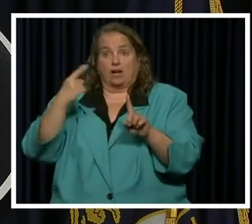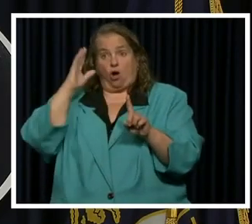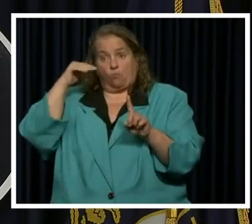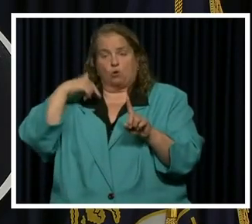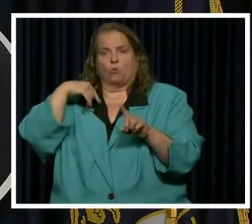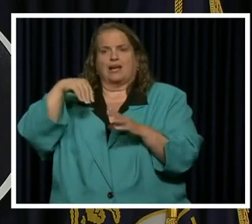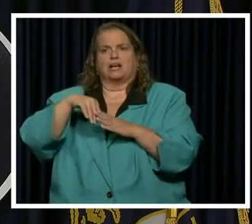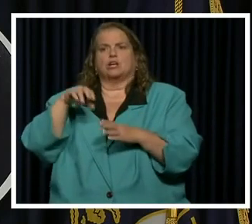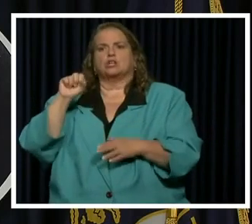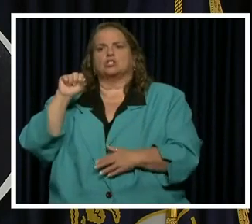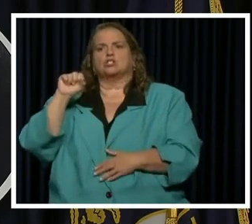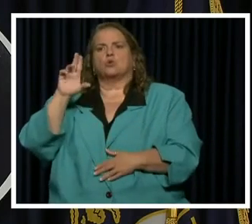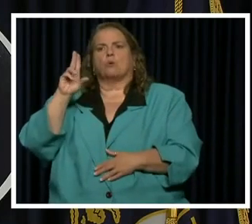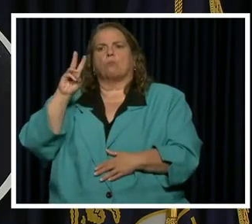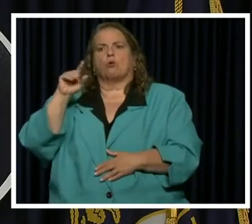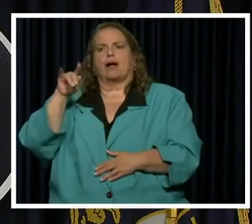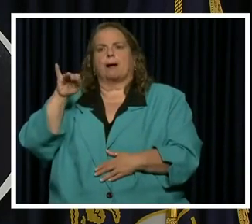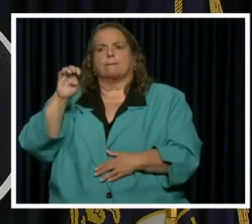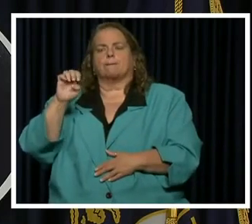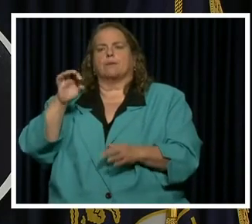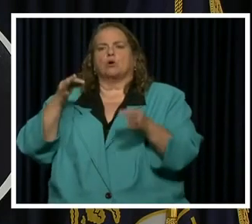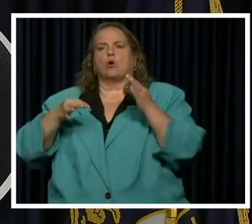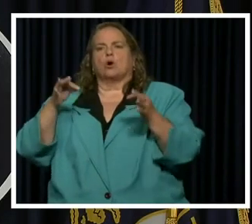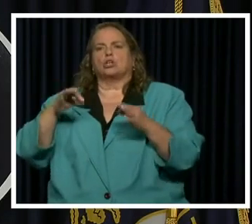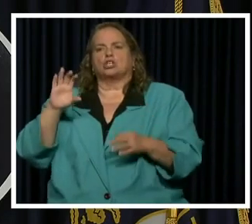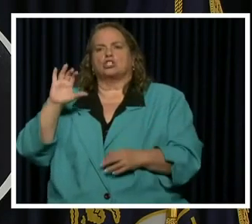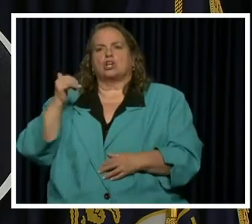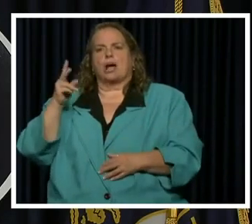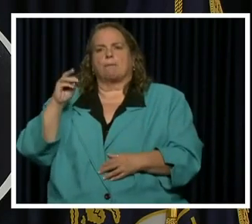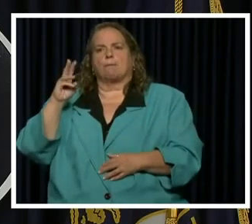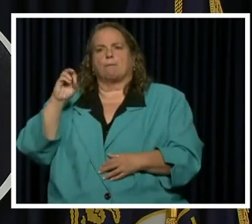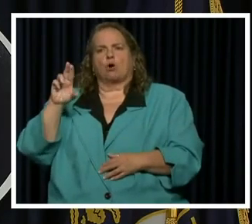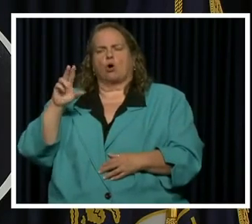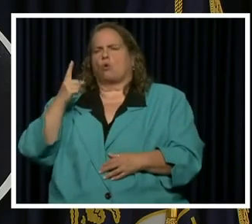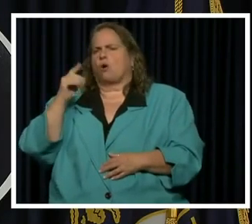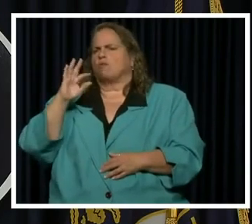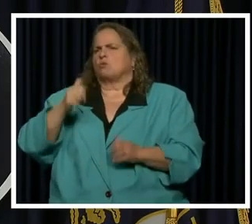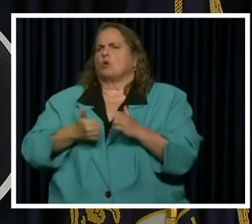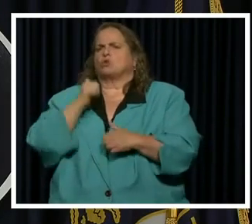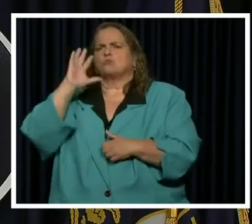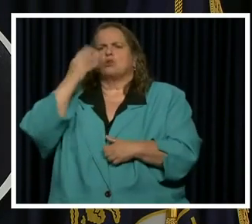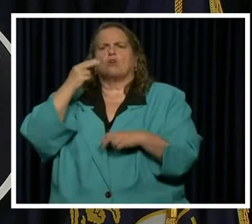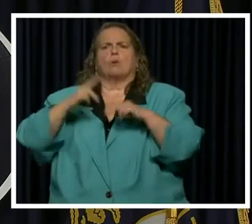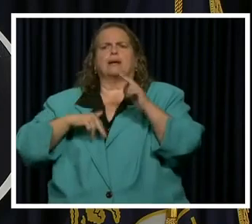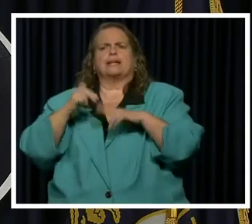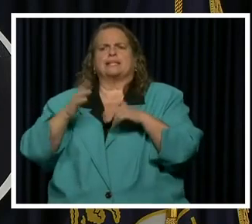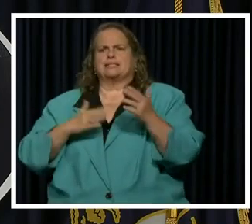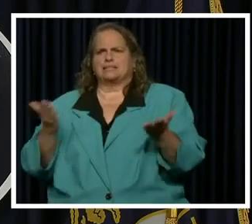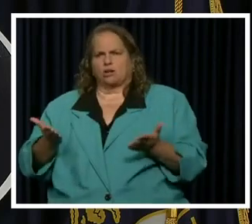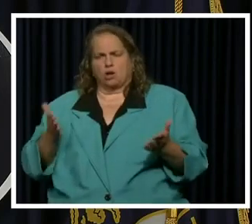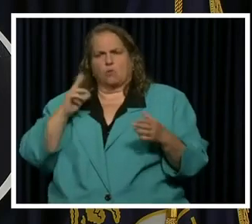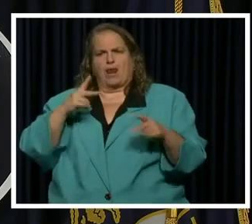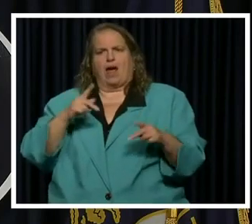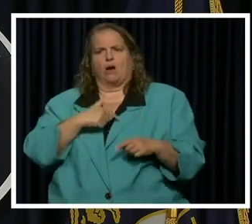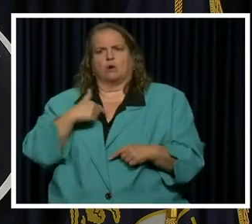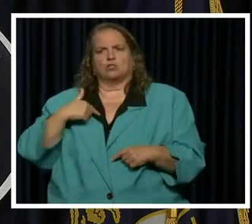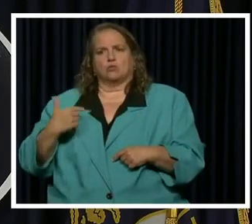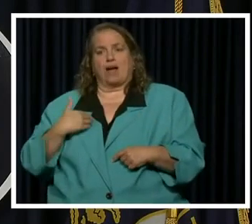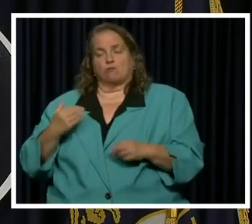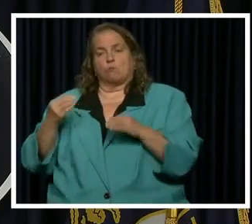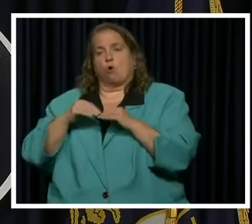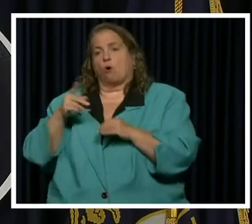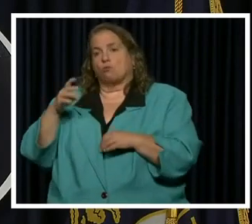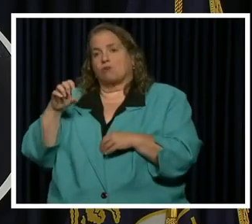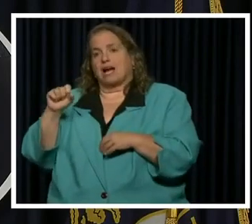in the Supreme Court Chamber. It's one of the most beautiful buildings here to allow us to have a little bit more press. It is a bigger